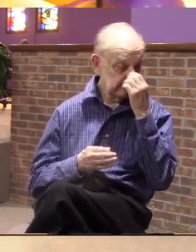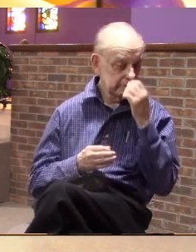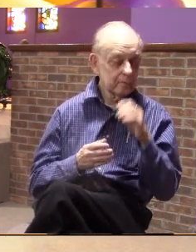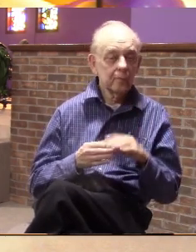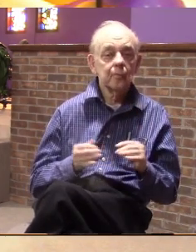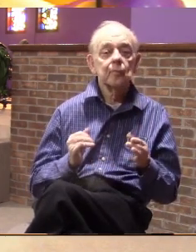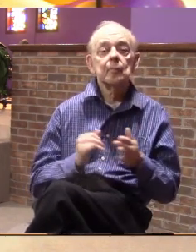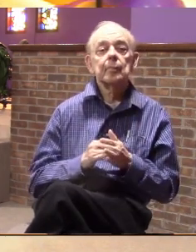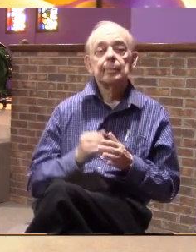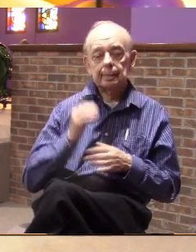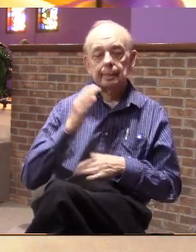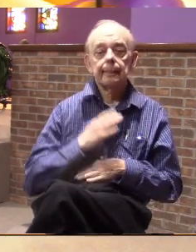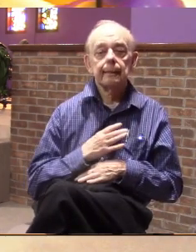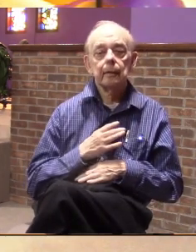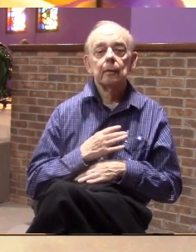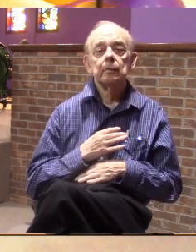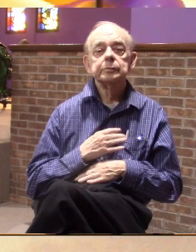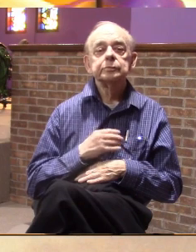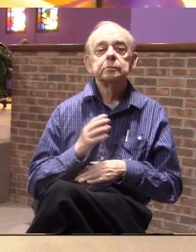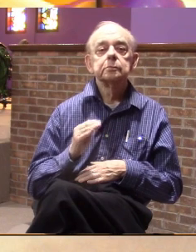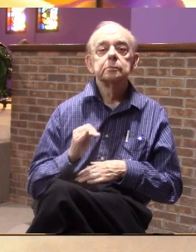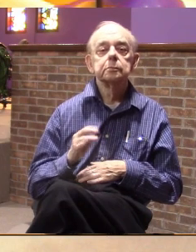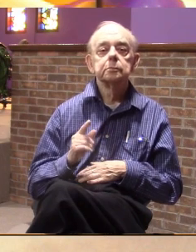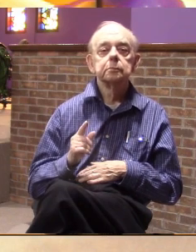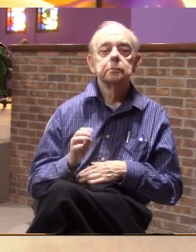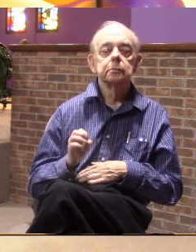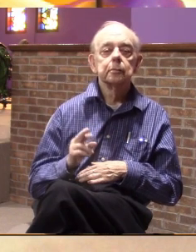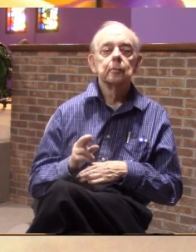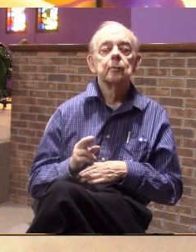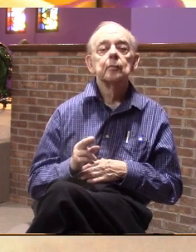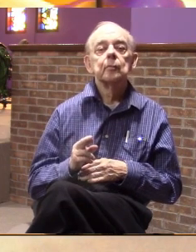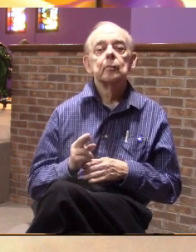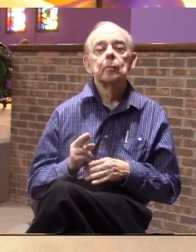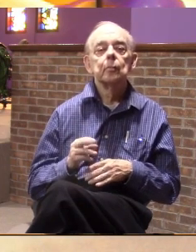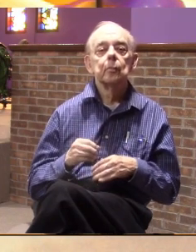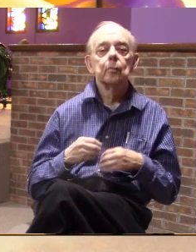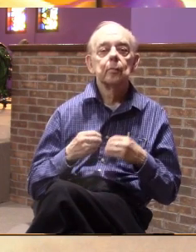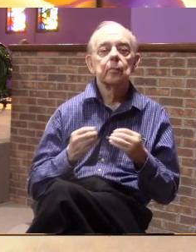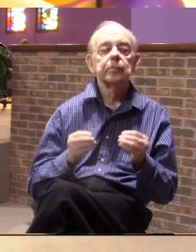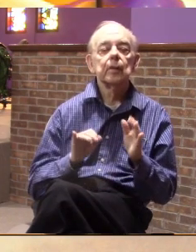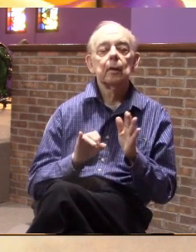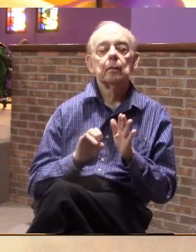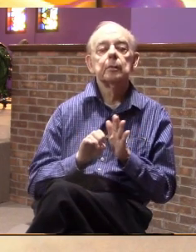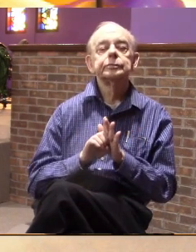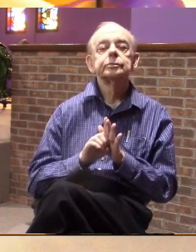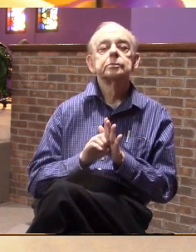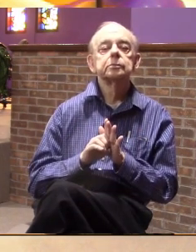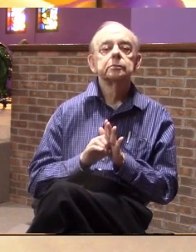that a gentleman by the name of Trevor Miller gave an illustration